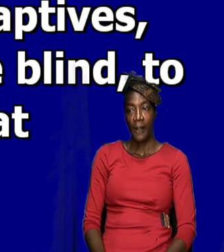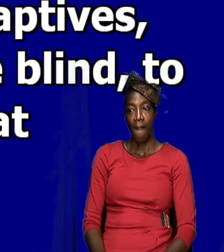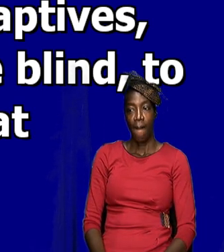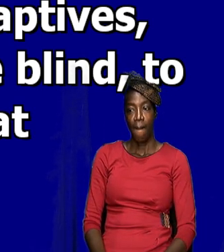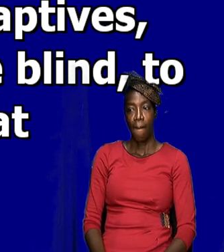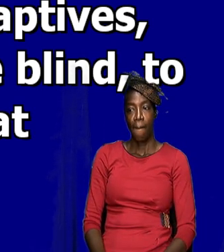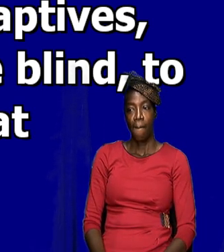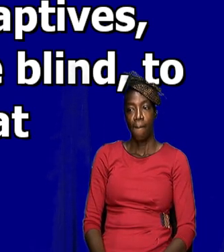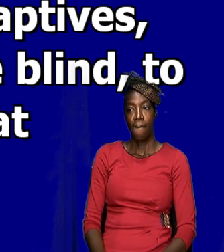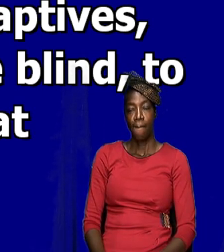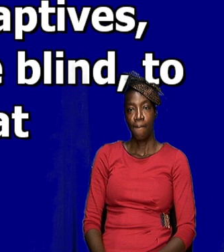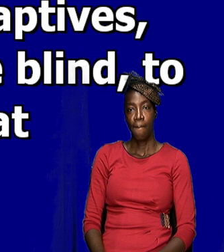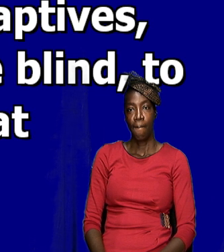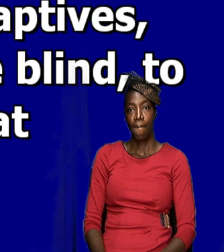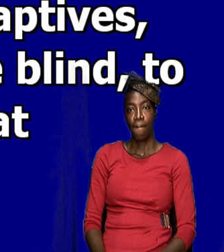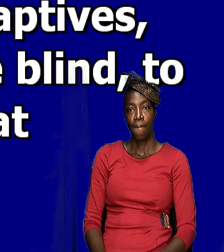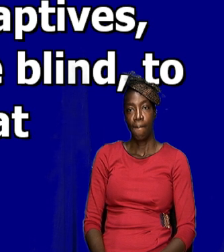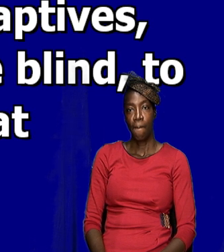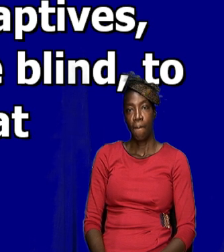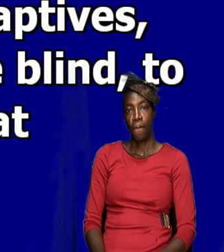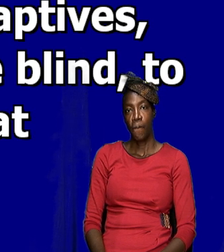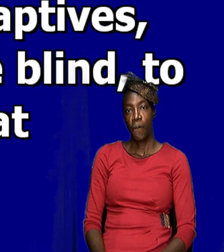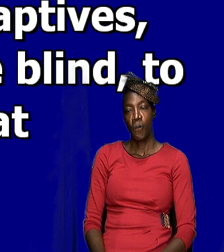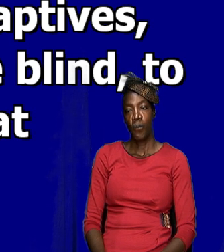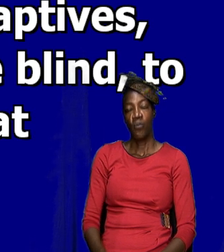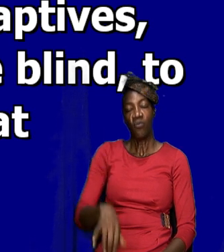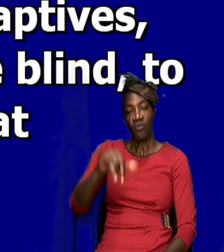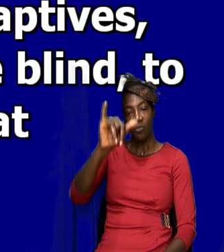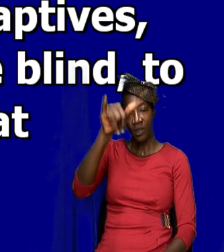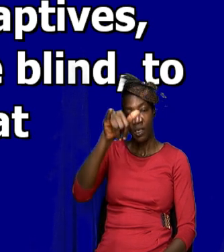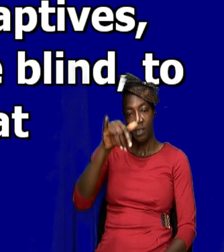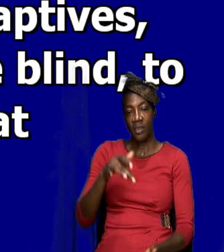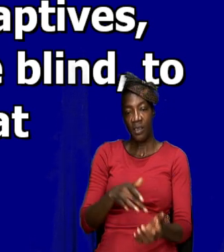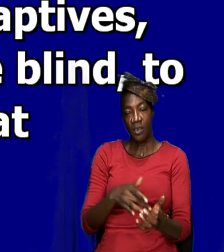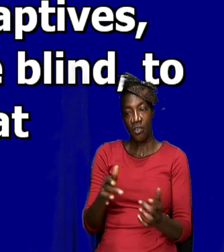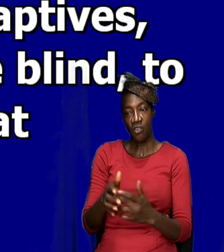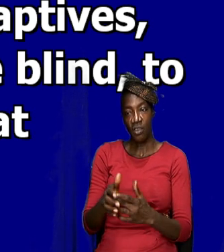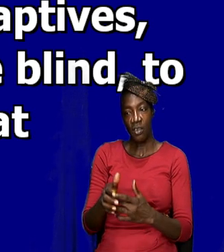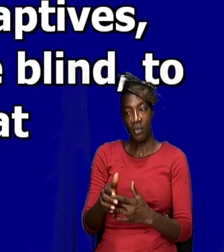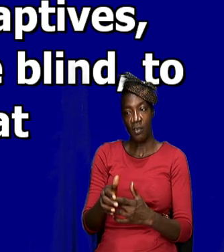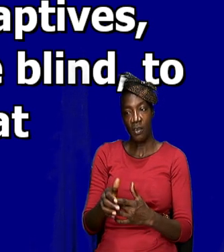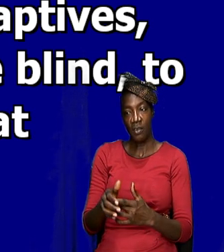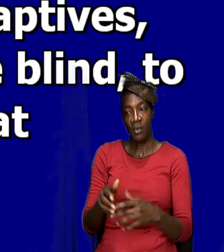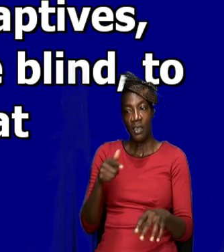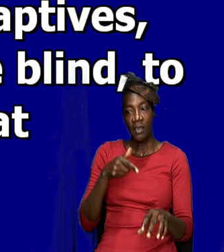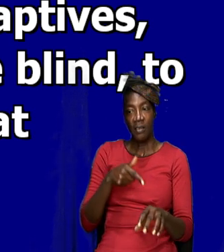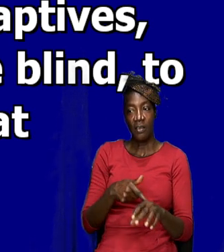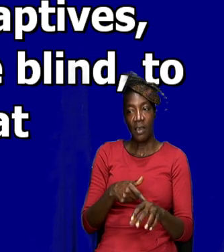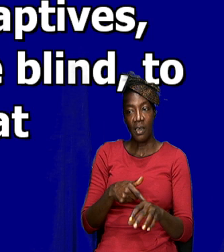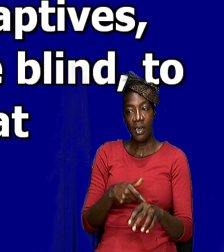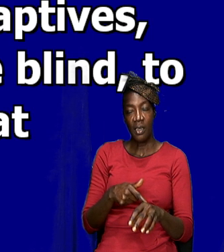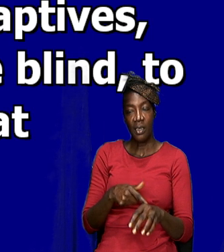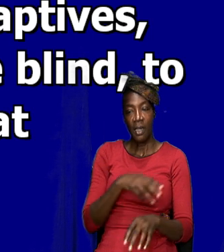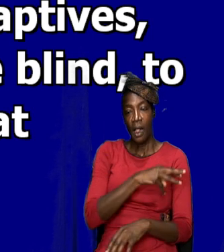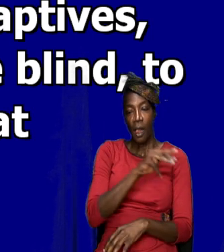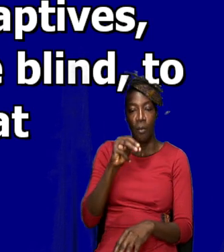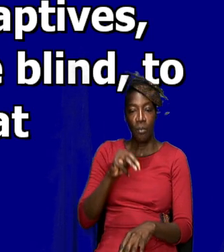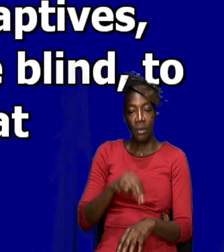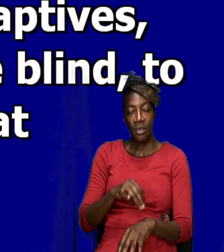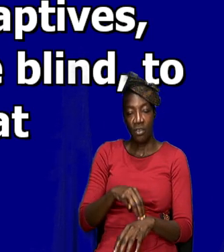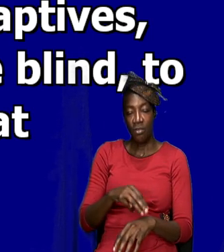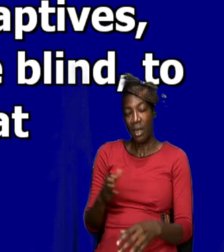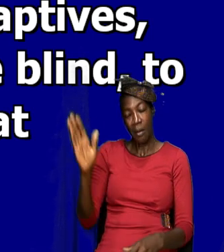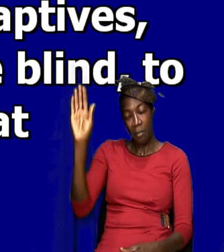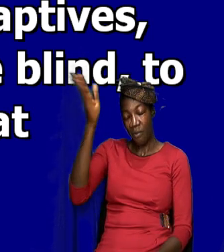Okay? And so, yes, Jesus, that is how Jesus started his ministry. You know, before you would have